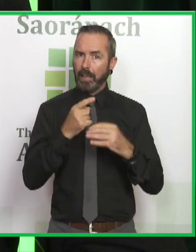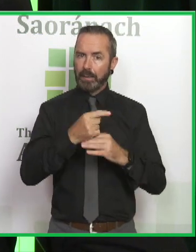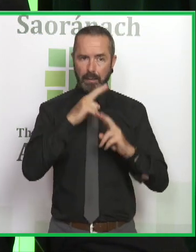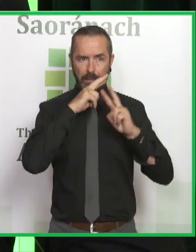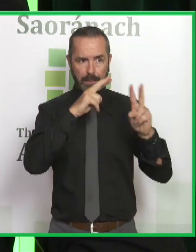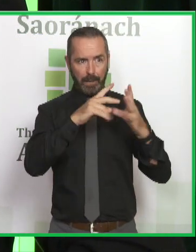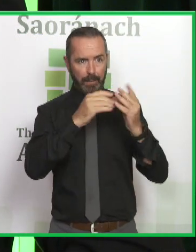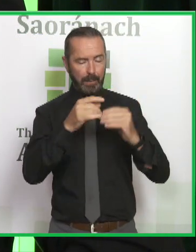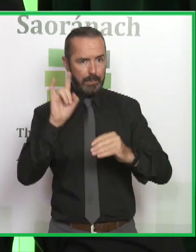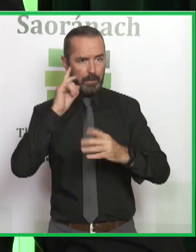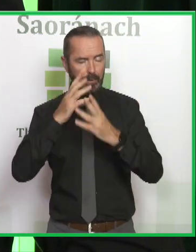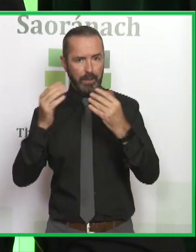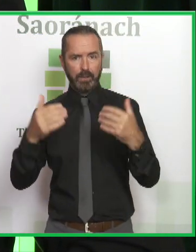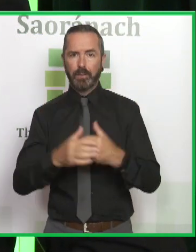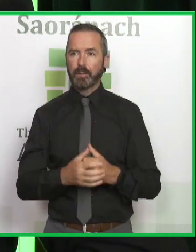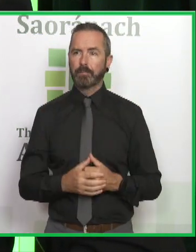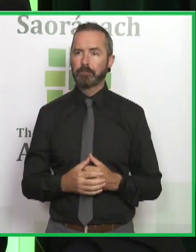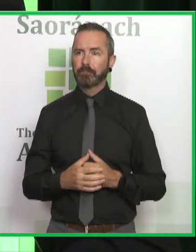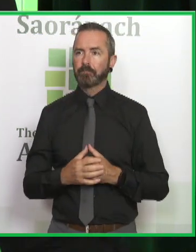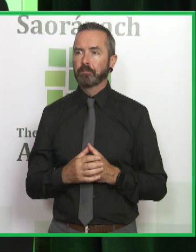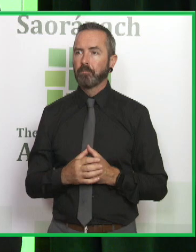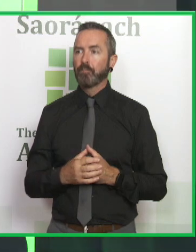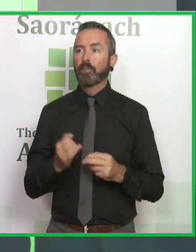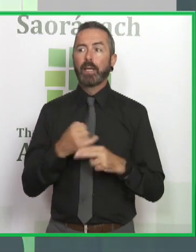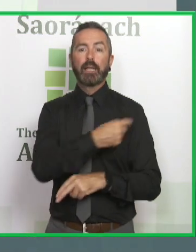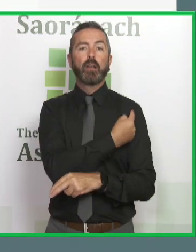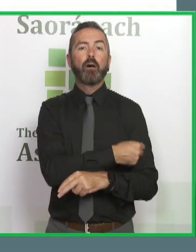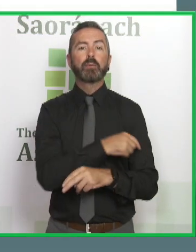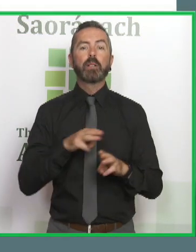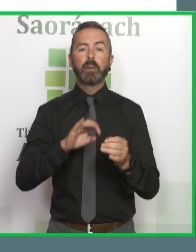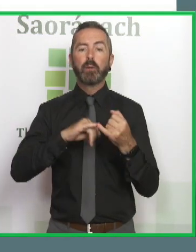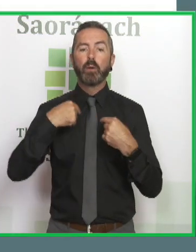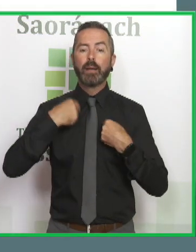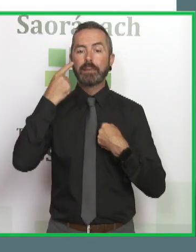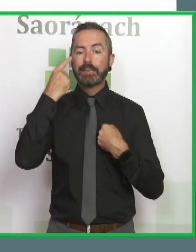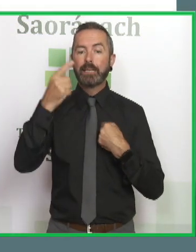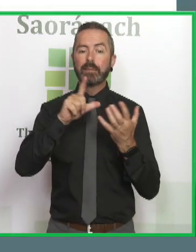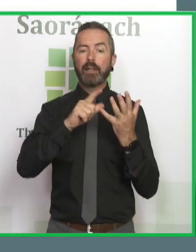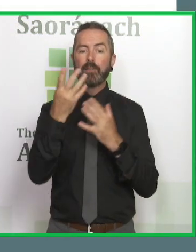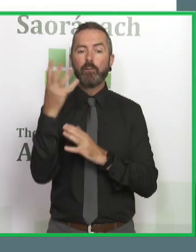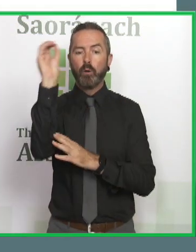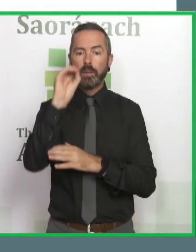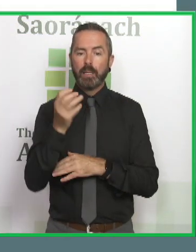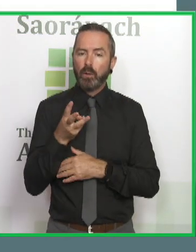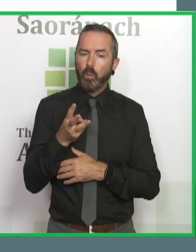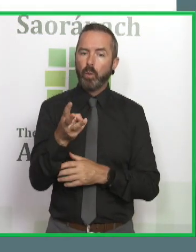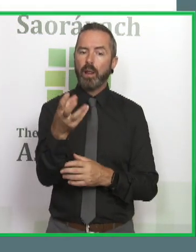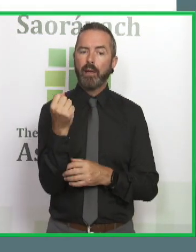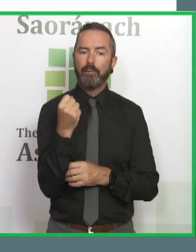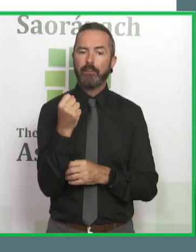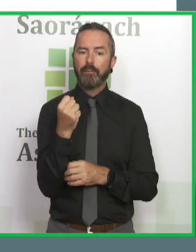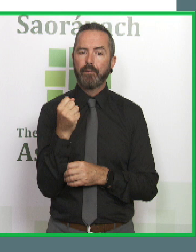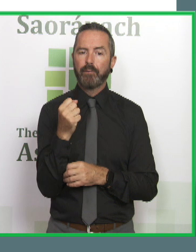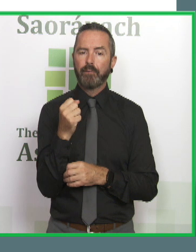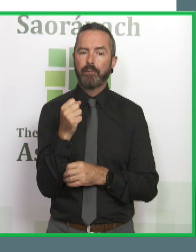that. And what we find in the matter is that, on the whole, the people that I see, 74% of them will have a substance